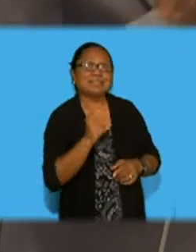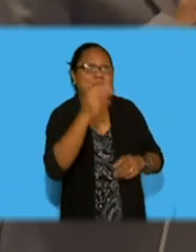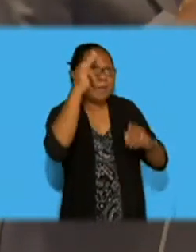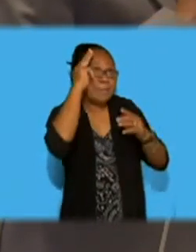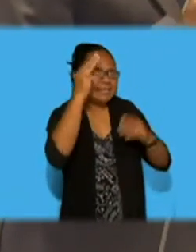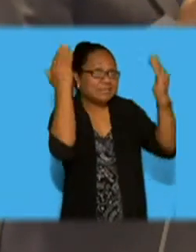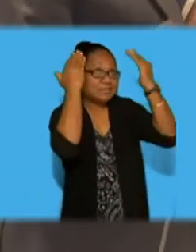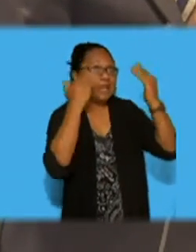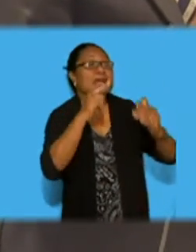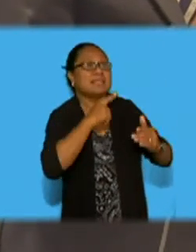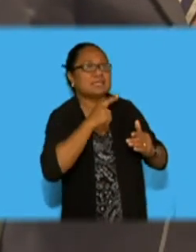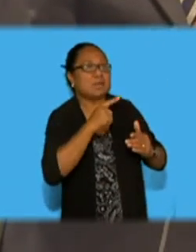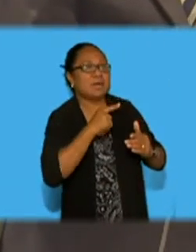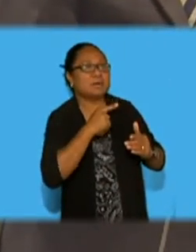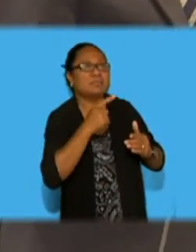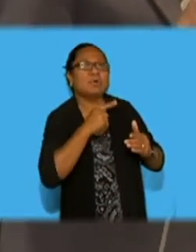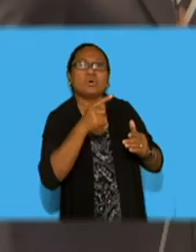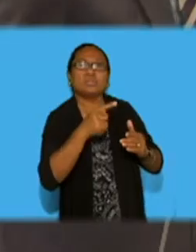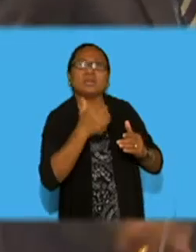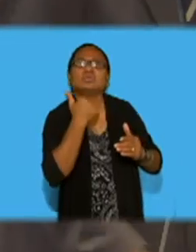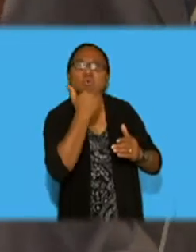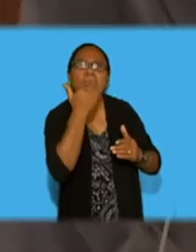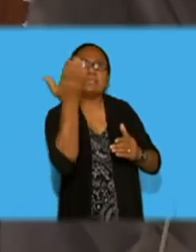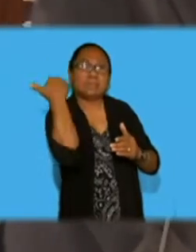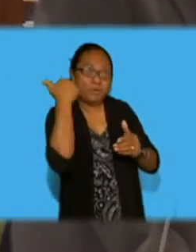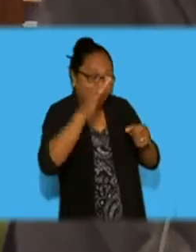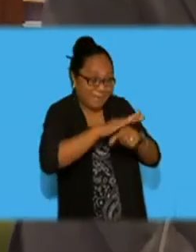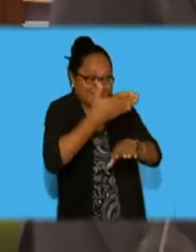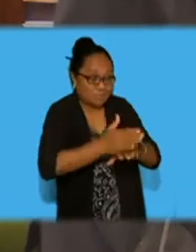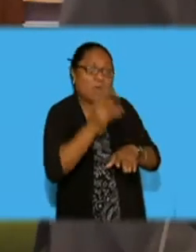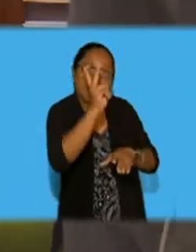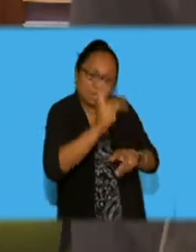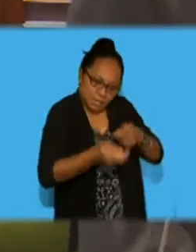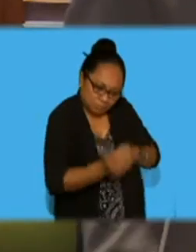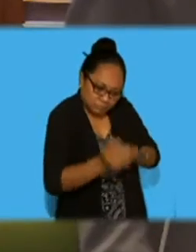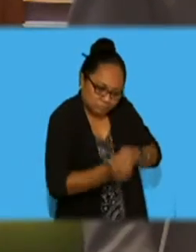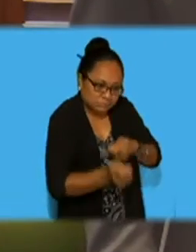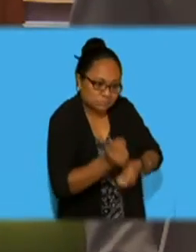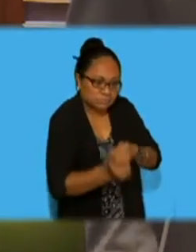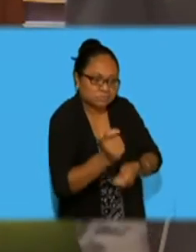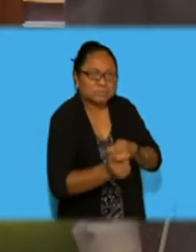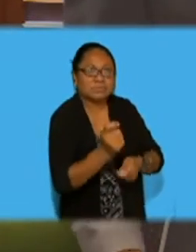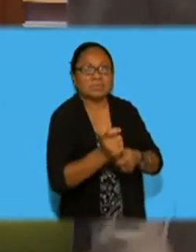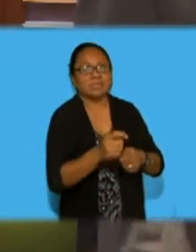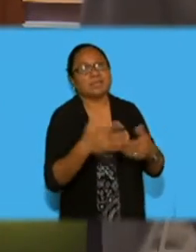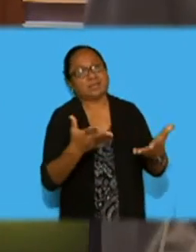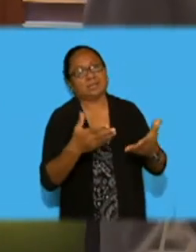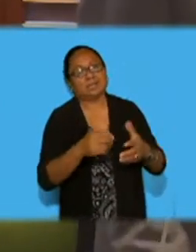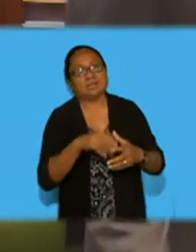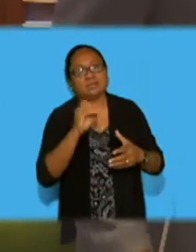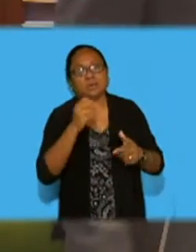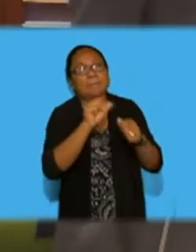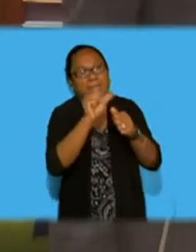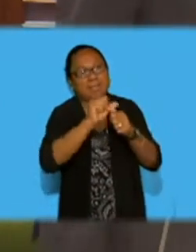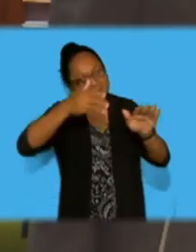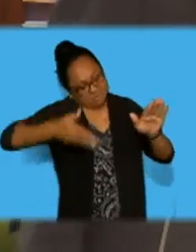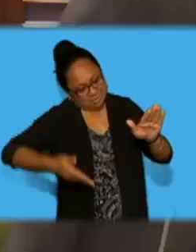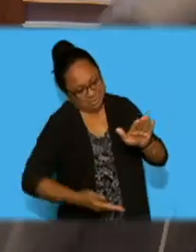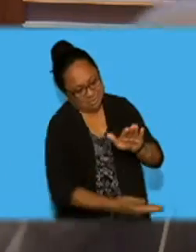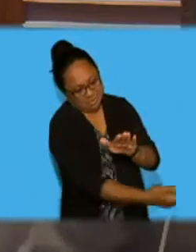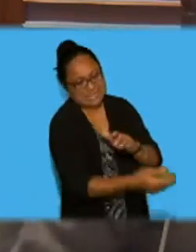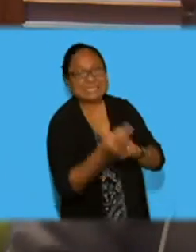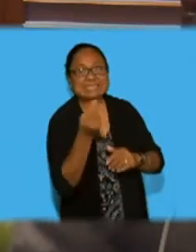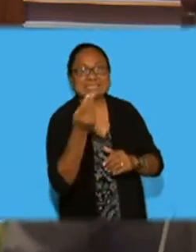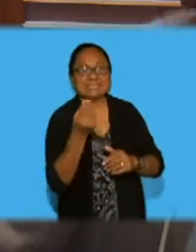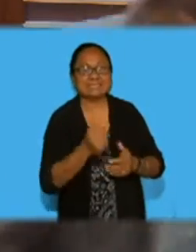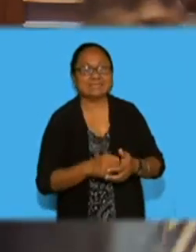that was the whole intention. And I fully agree with what the Honorable Member has asked me that that was one of the